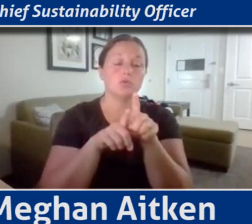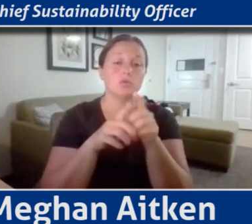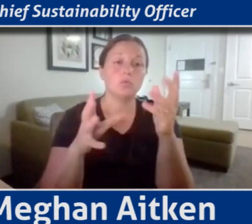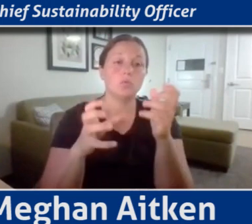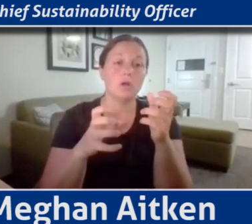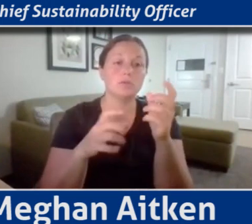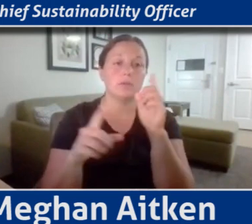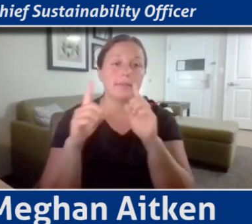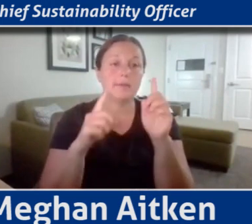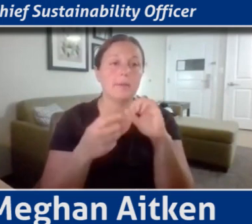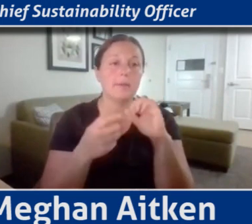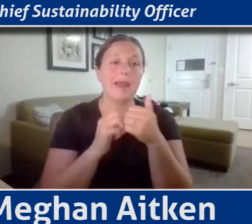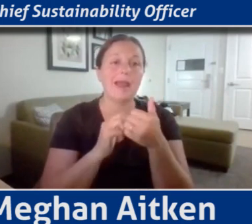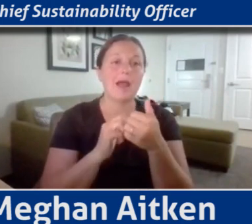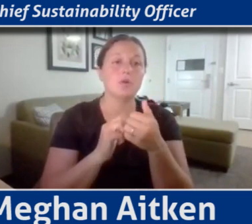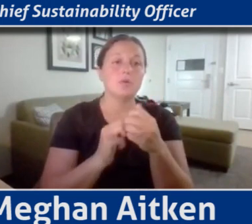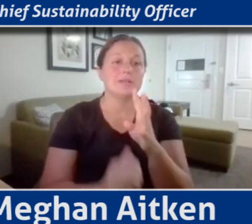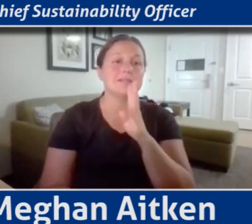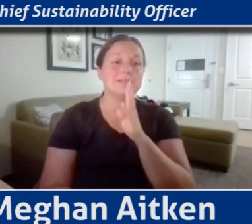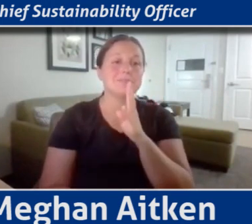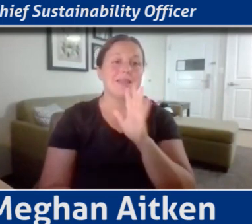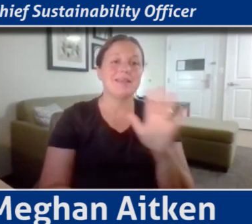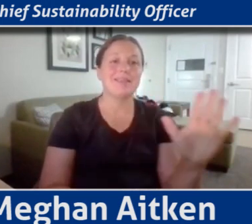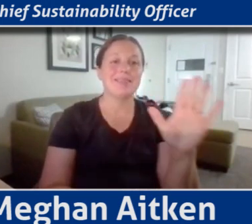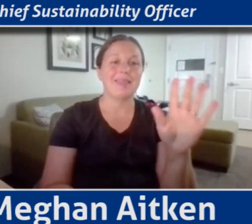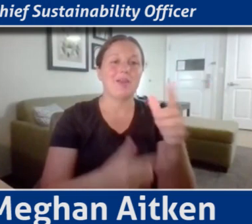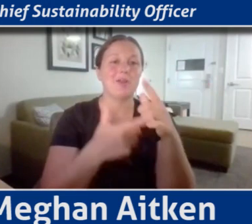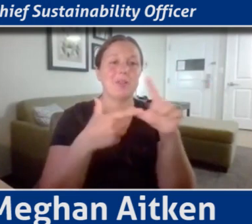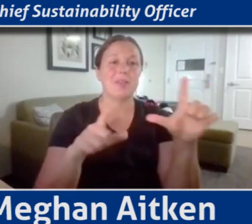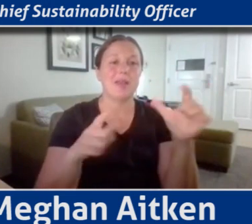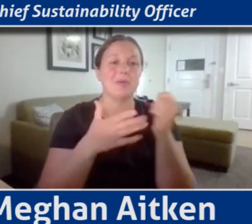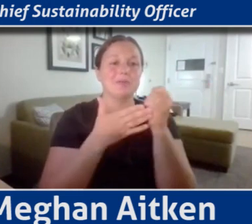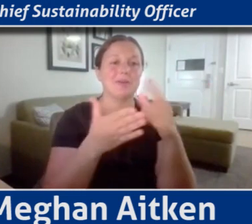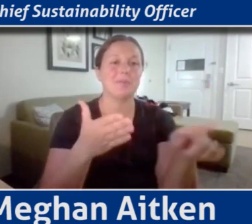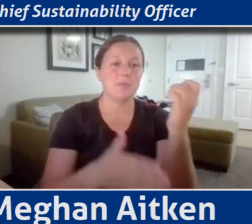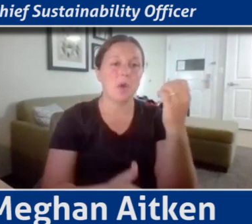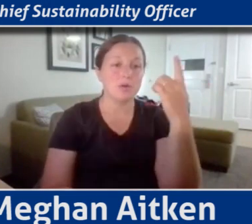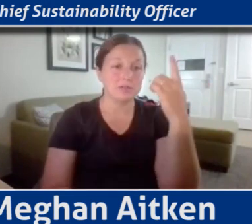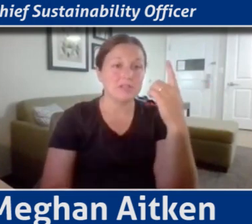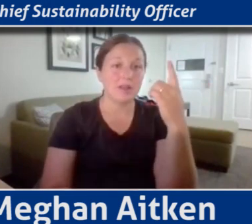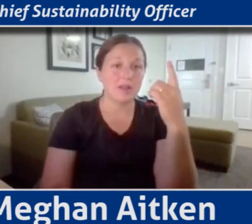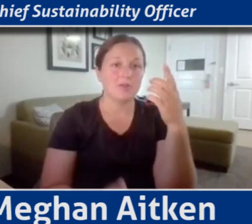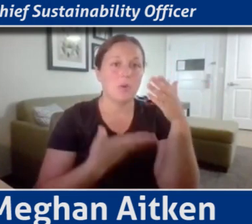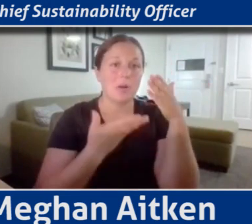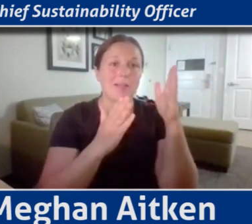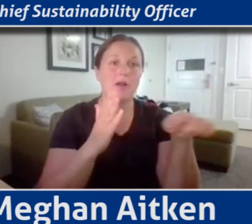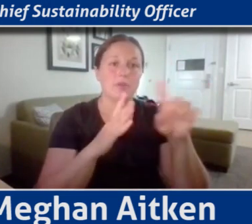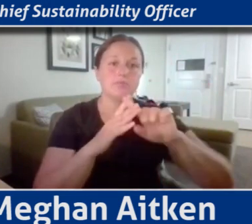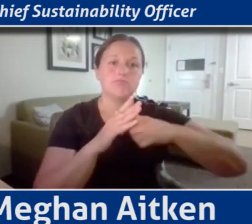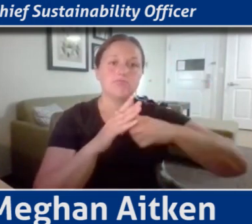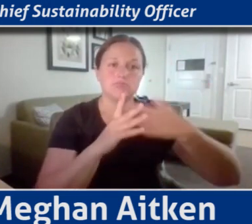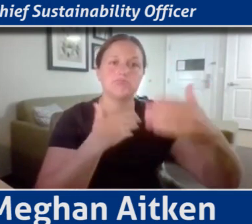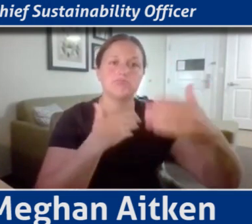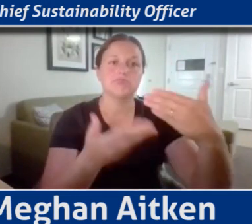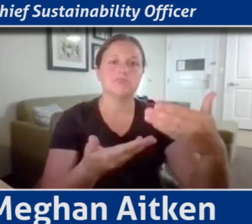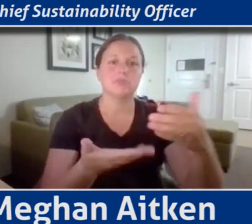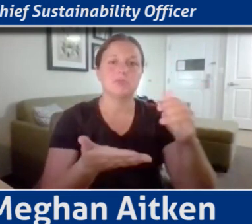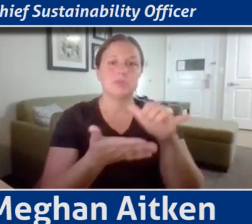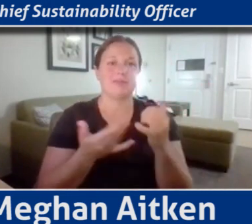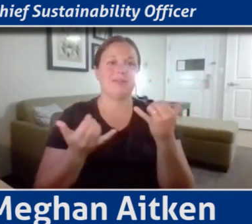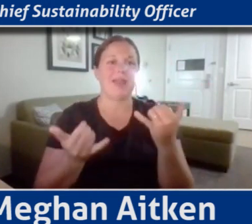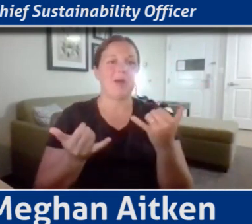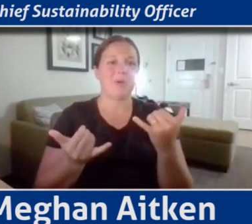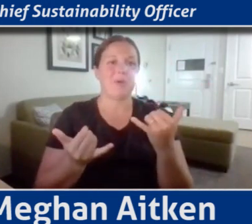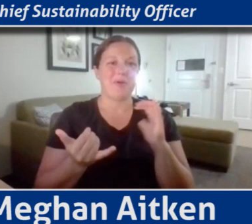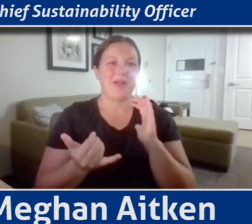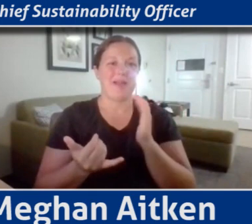we talk in their language for them to understand it, for them to implement it. And so, that's kind of where we're at now, at this